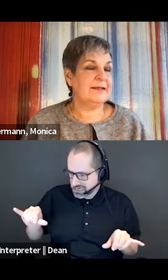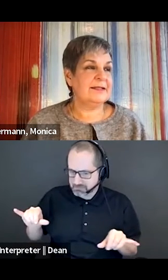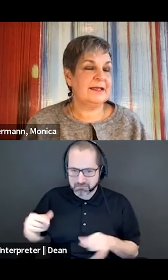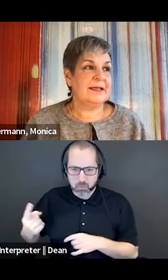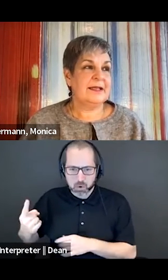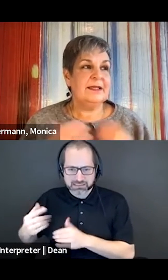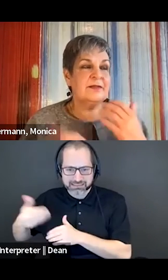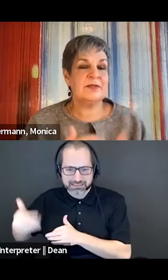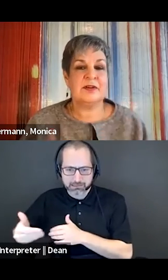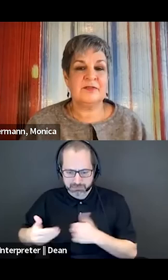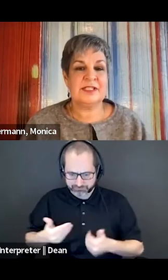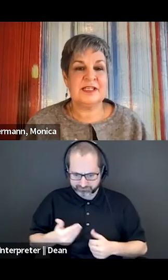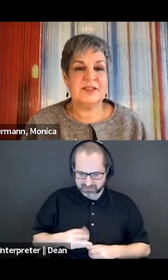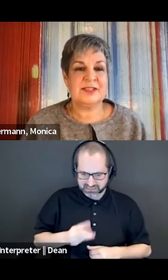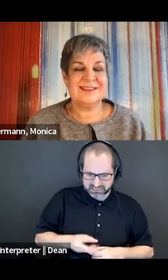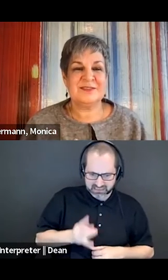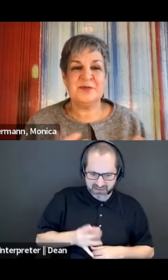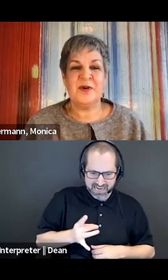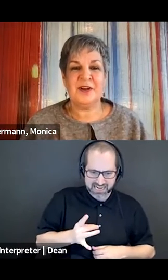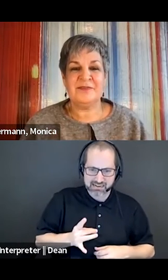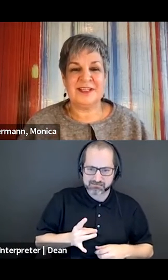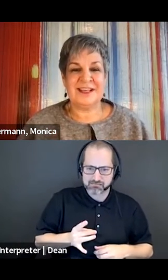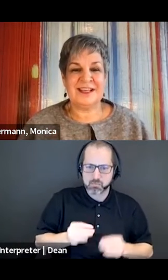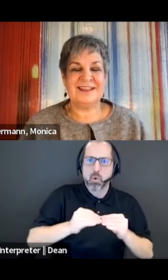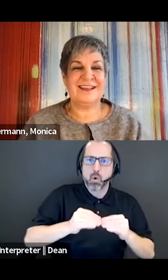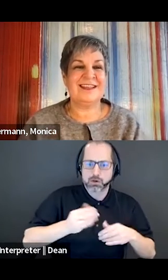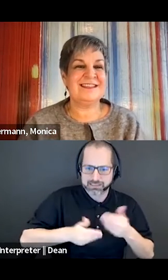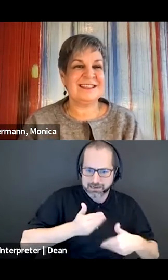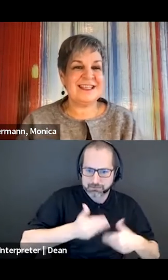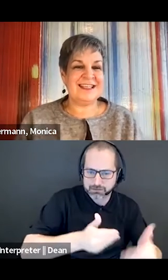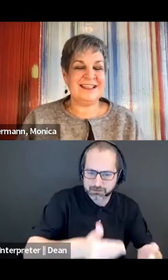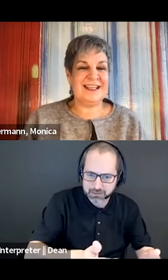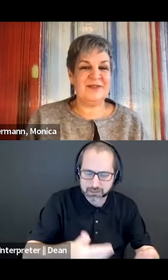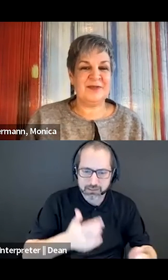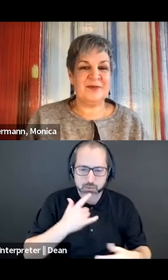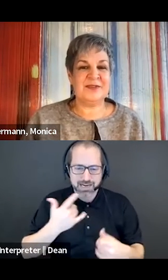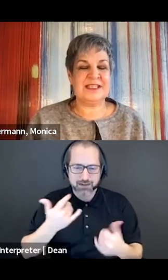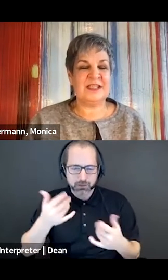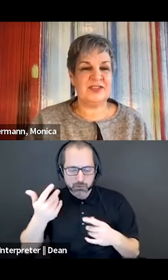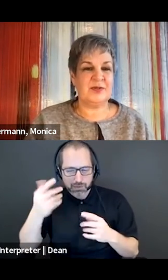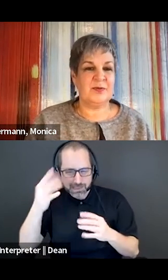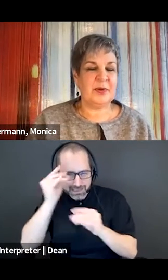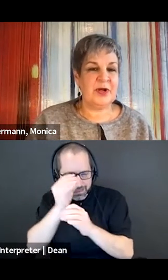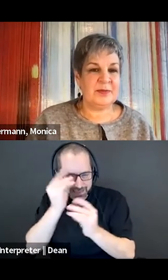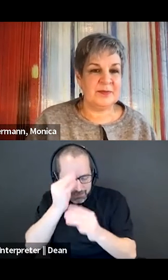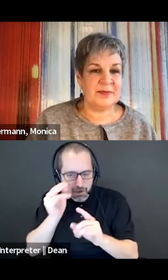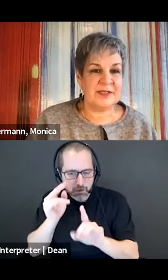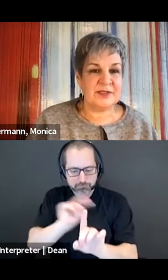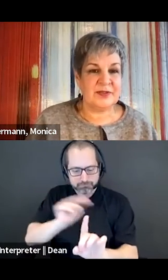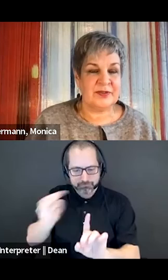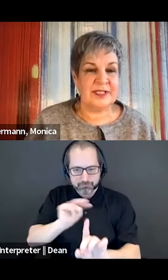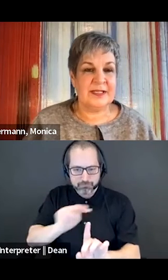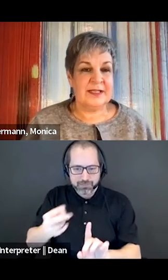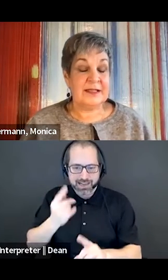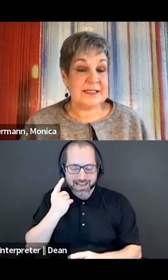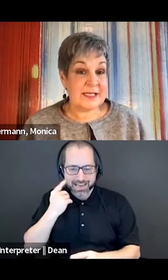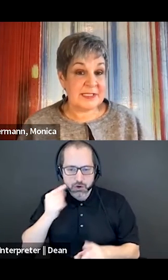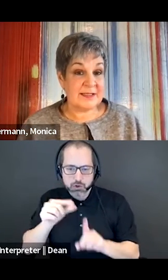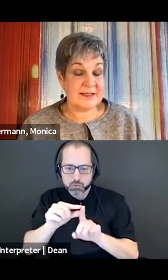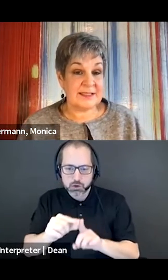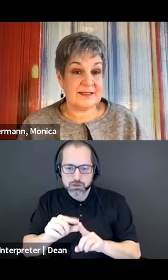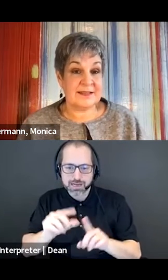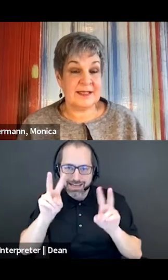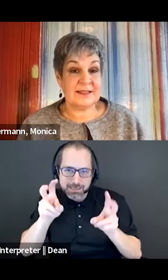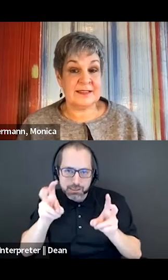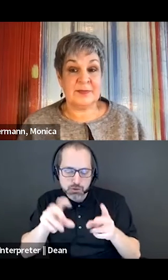and in those conversations, too often, I see and hear the words issue, problem, concern, in the